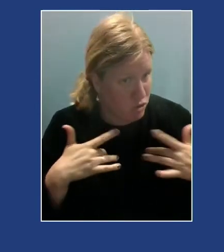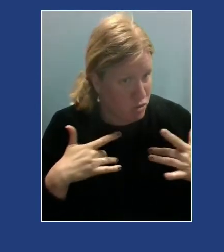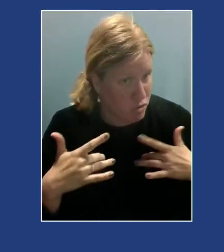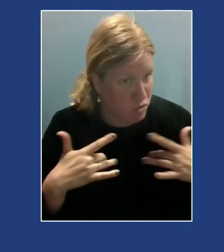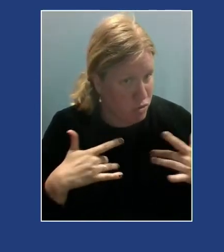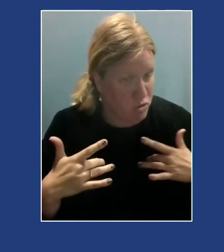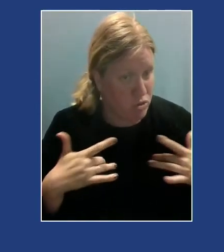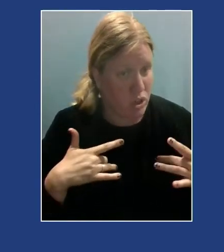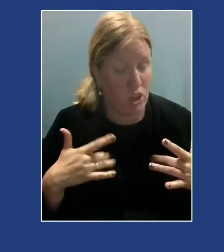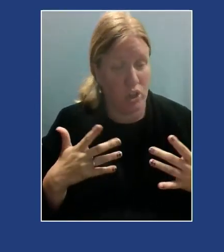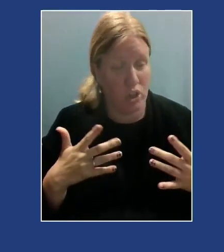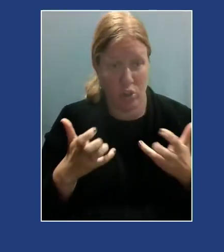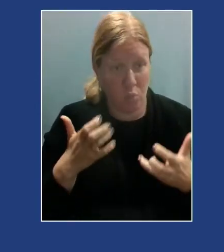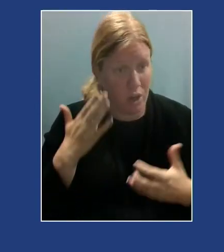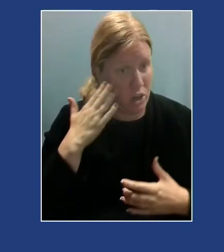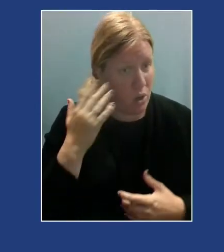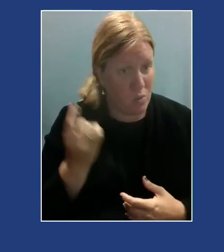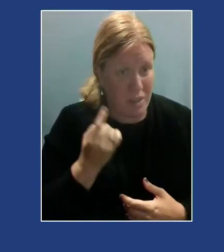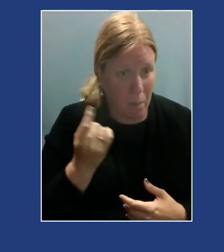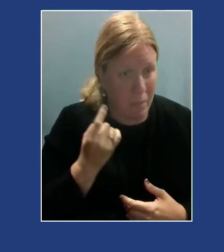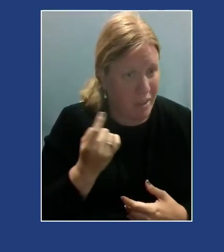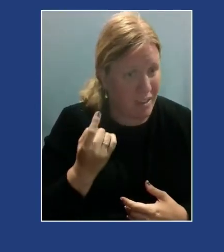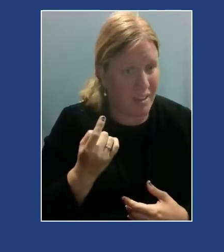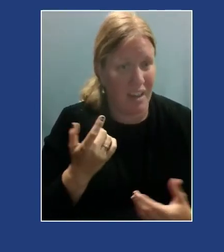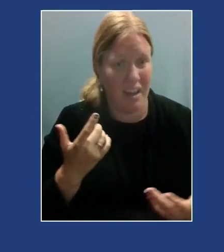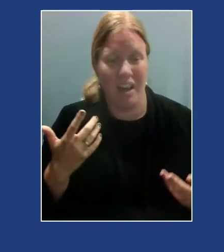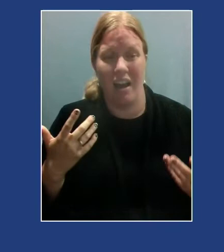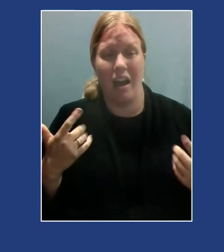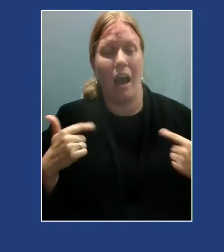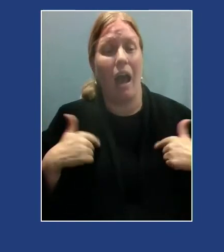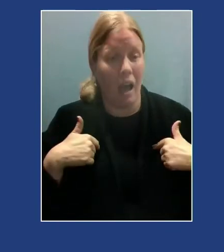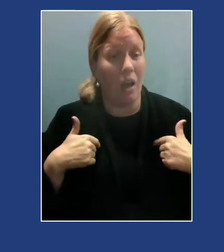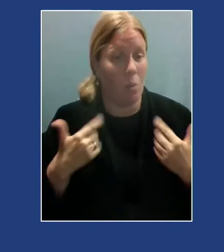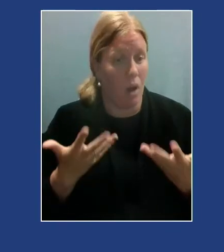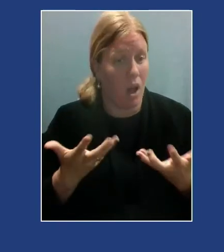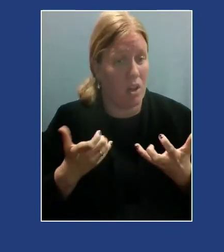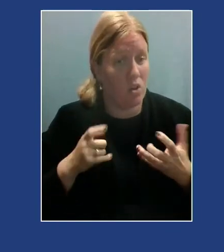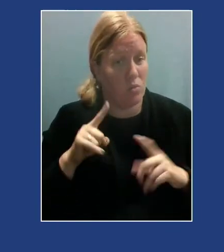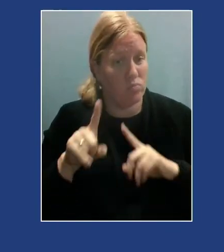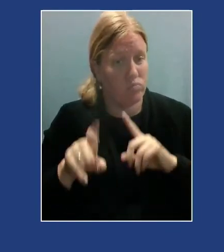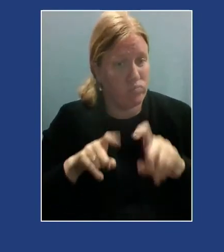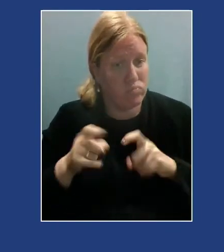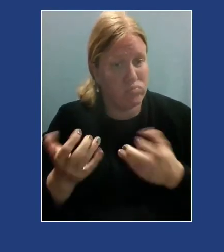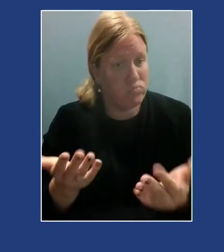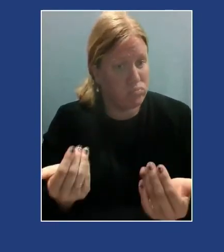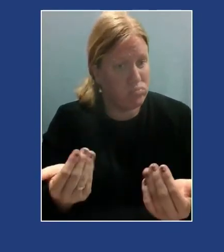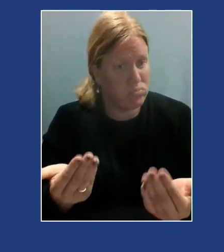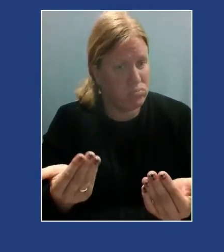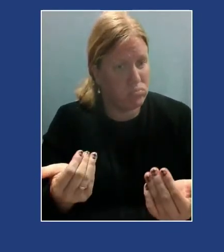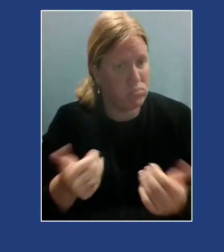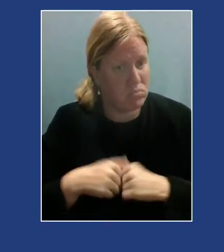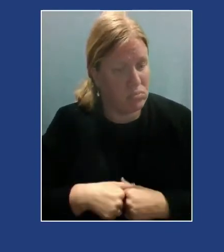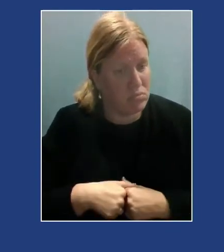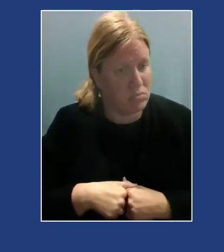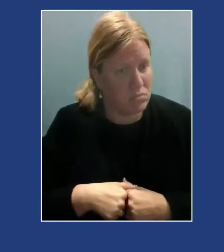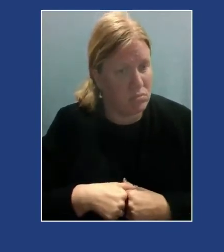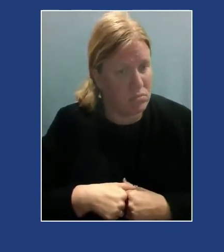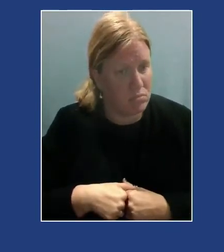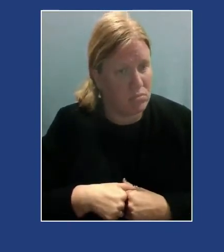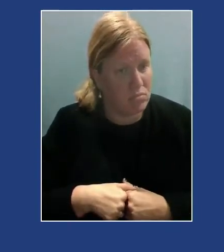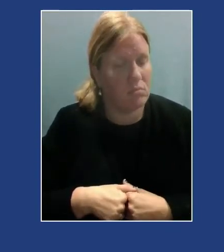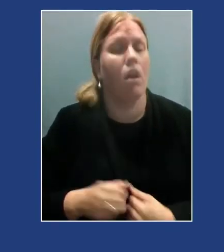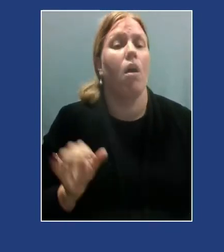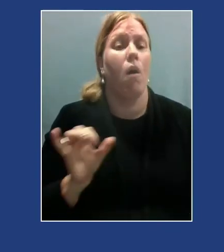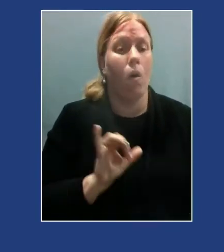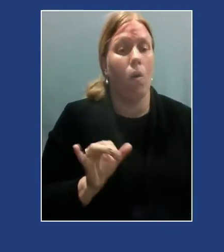know about? These are things that I actually want to invite my client to ask and explore with me, okay? And